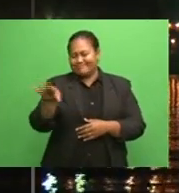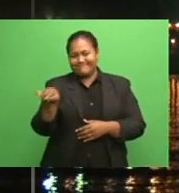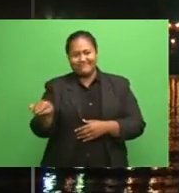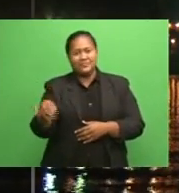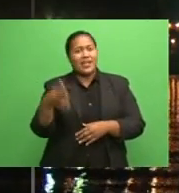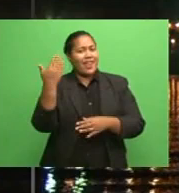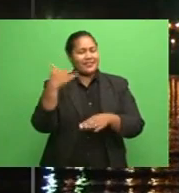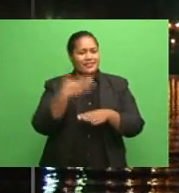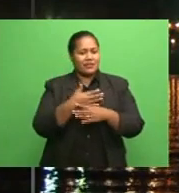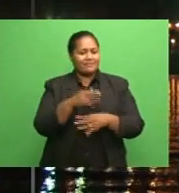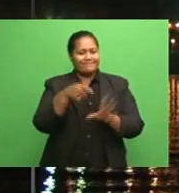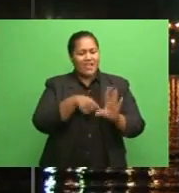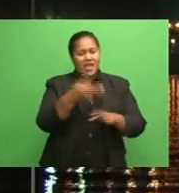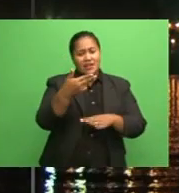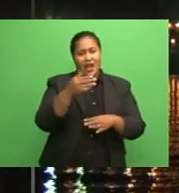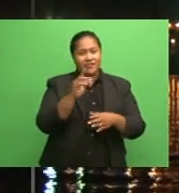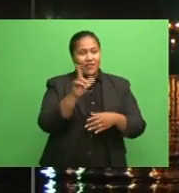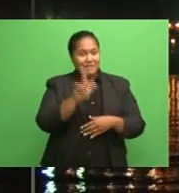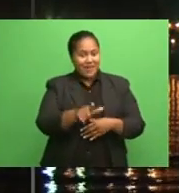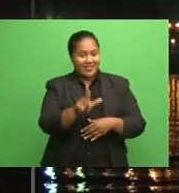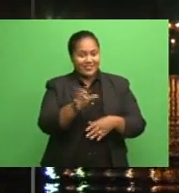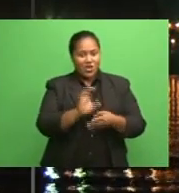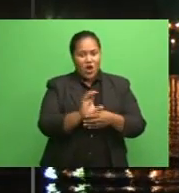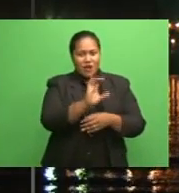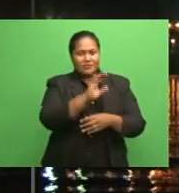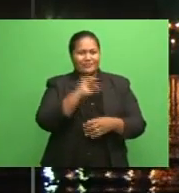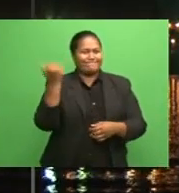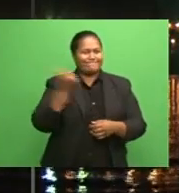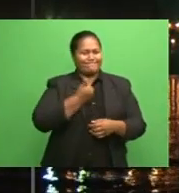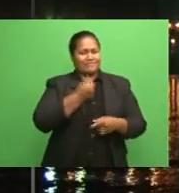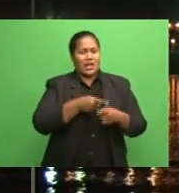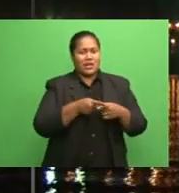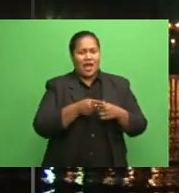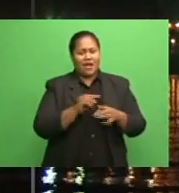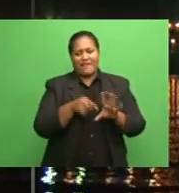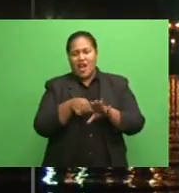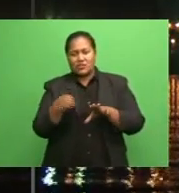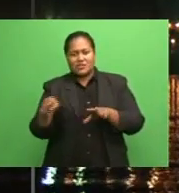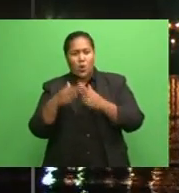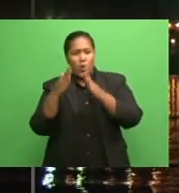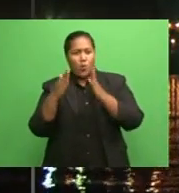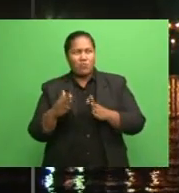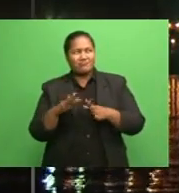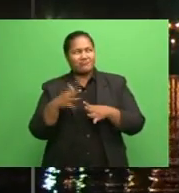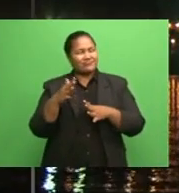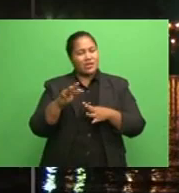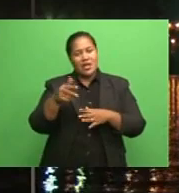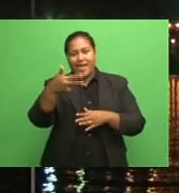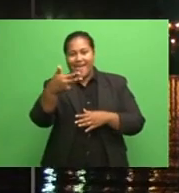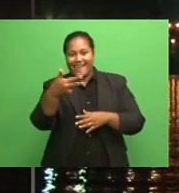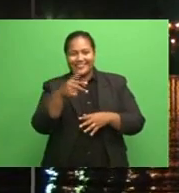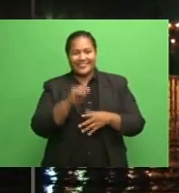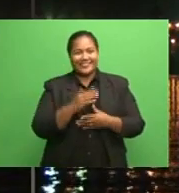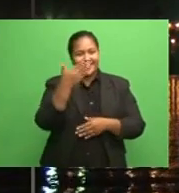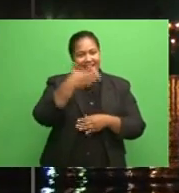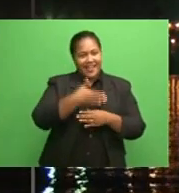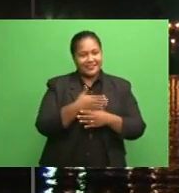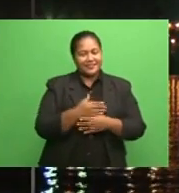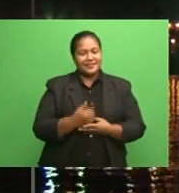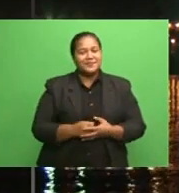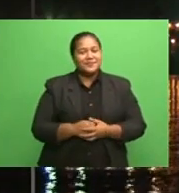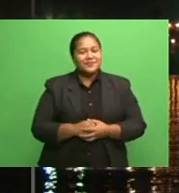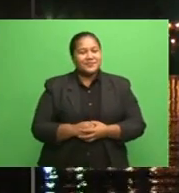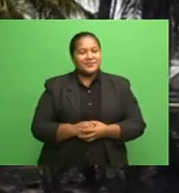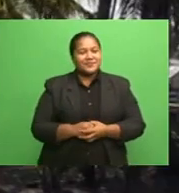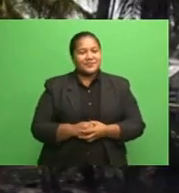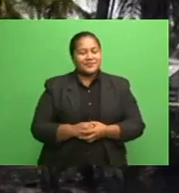student of Lombasa College was allegedly attacked with a knife outside her home at around 8pm. Eleanor Tarangai View has